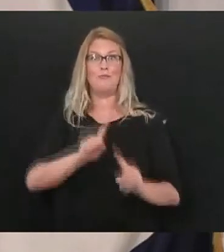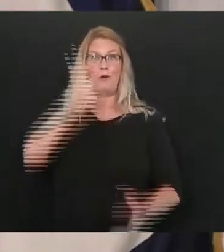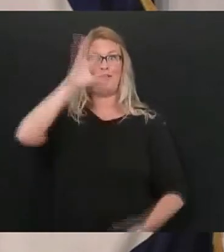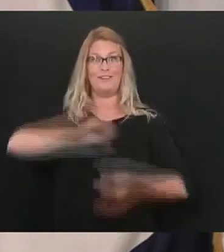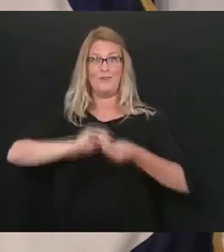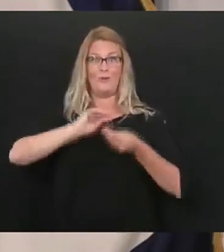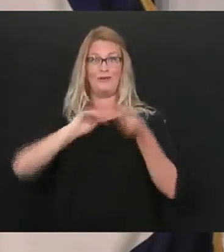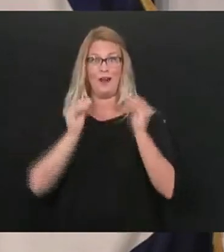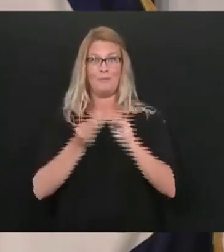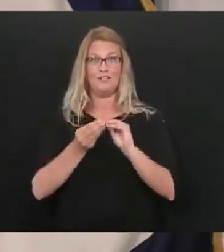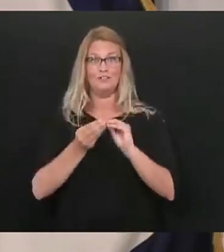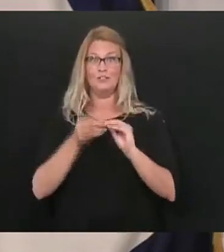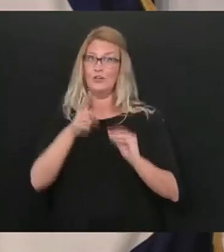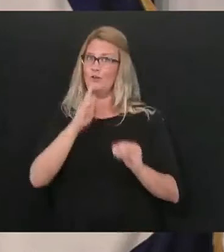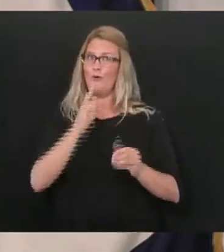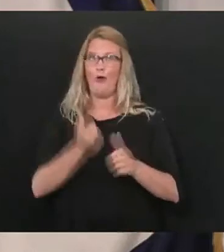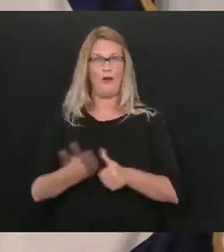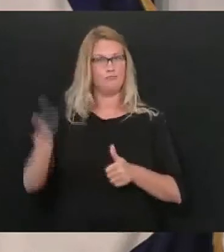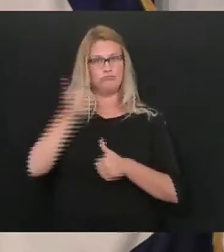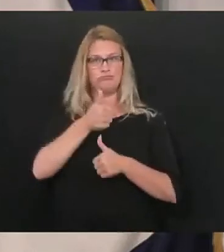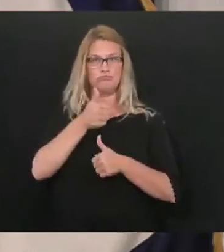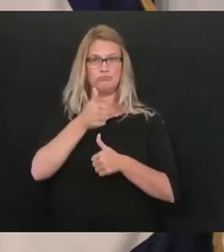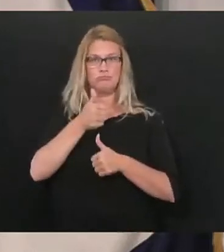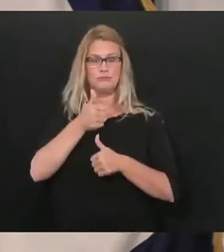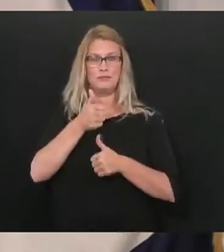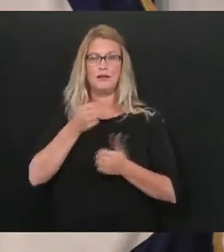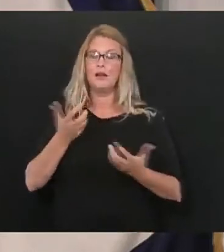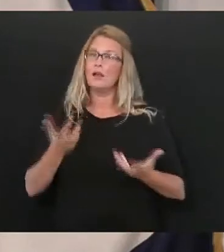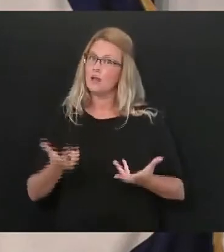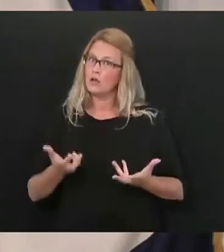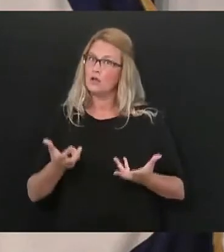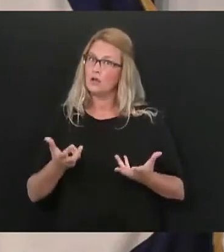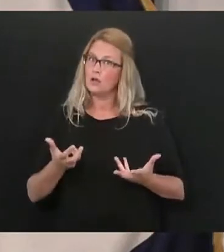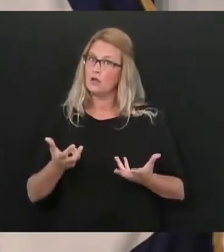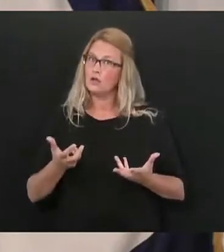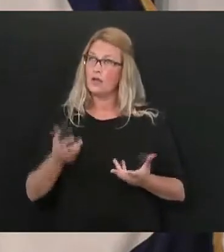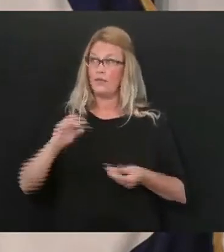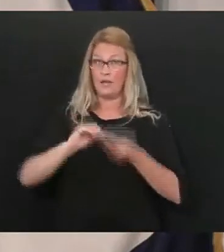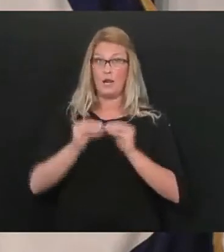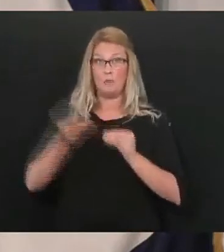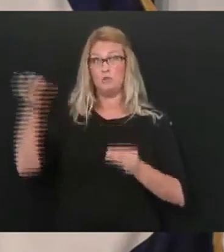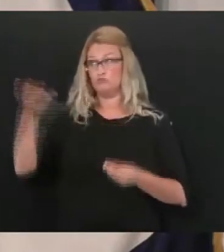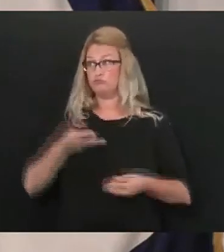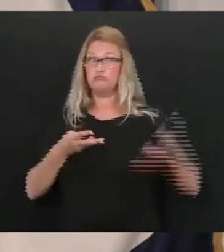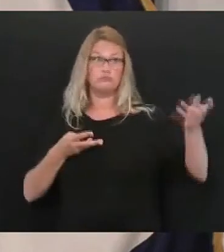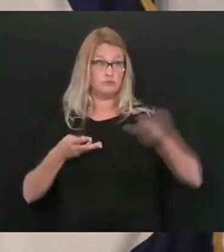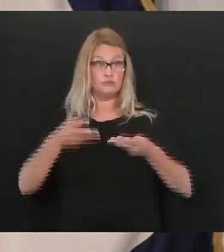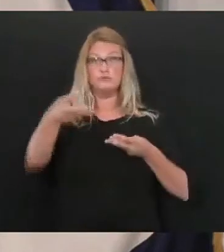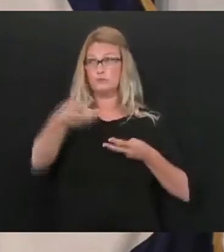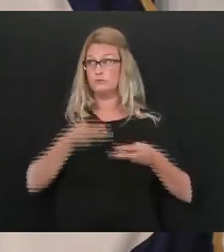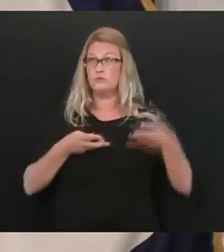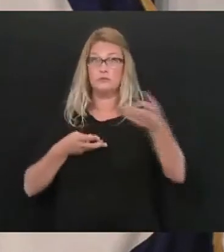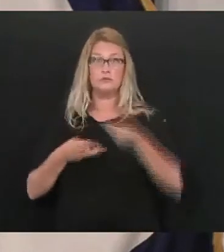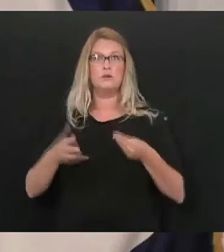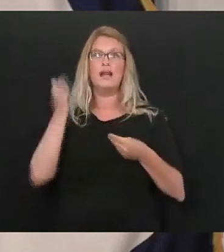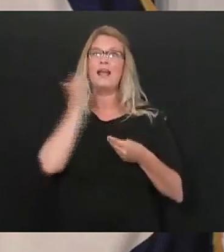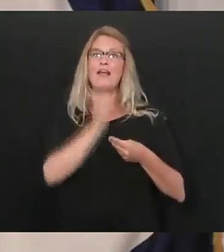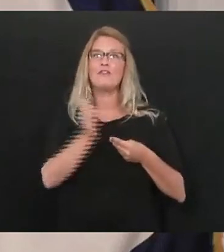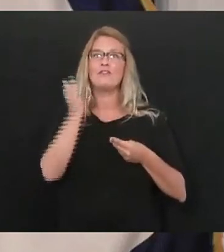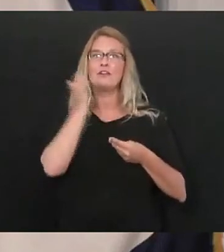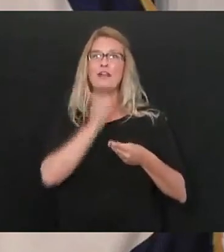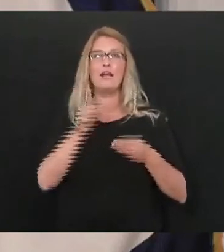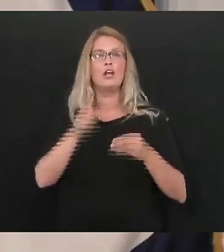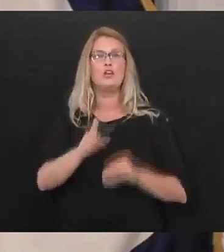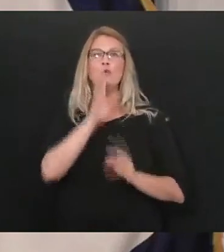and you're the head of the whole deal you know now they're coming to you and every day you're